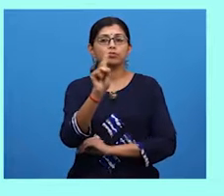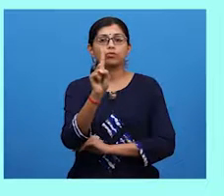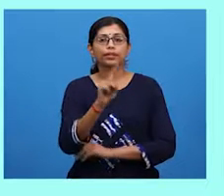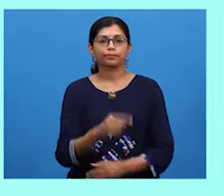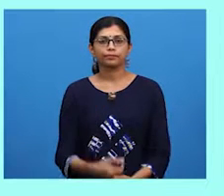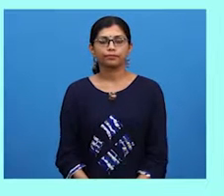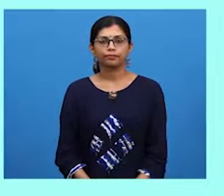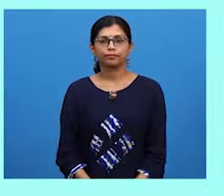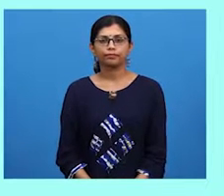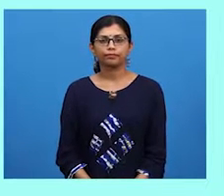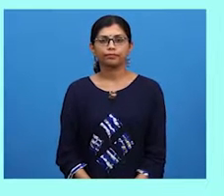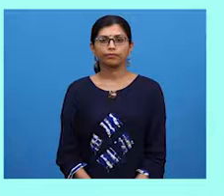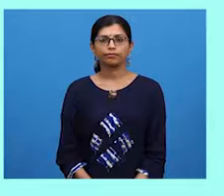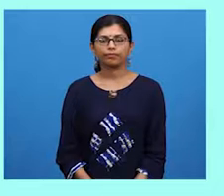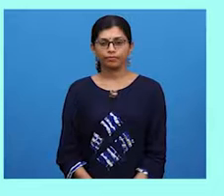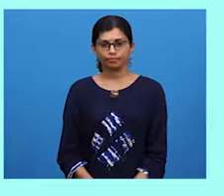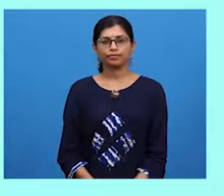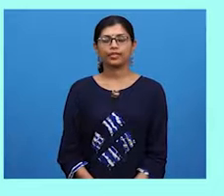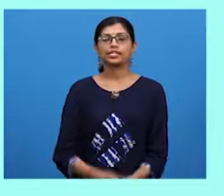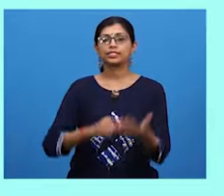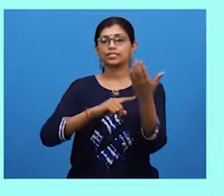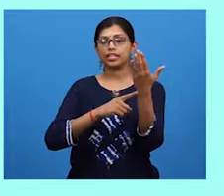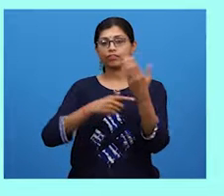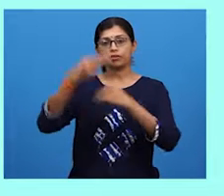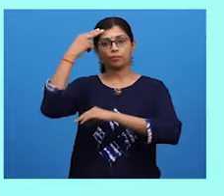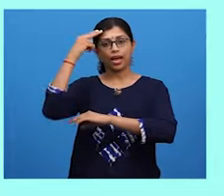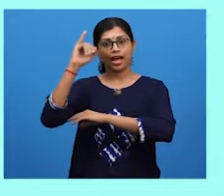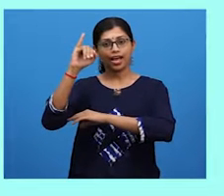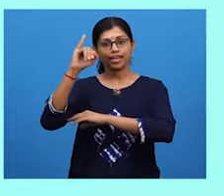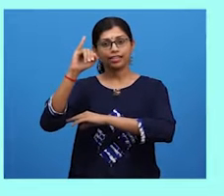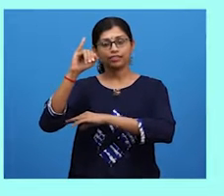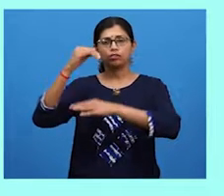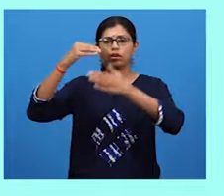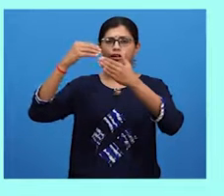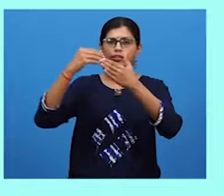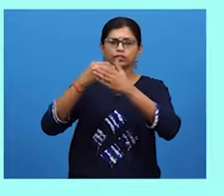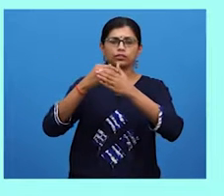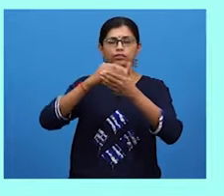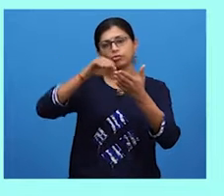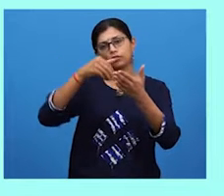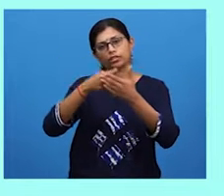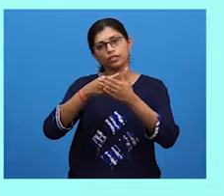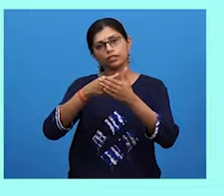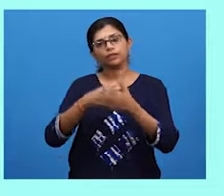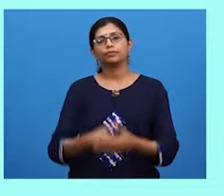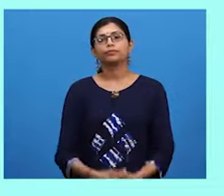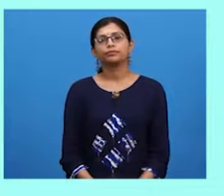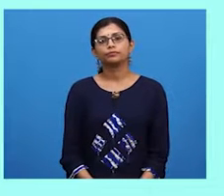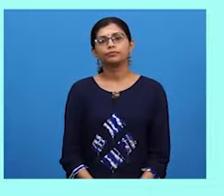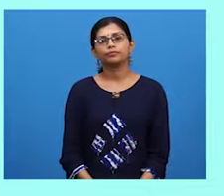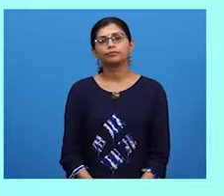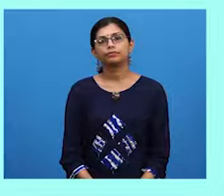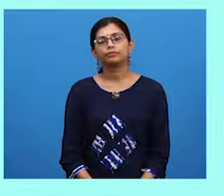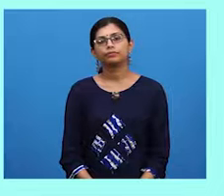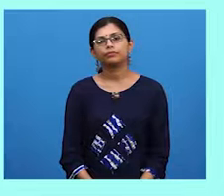Hi, I have been using Facebook for more than a decade now, and this app